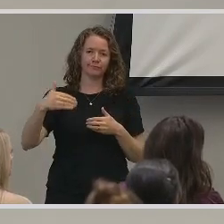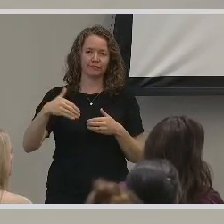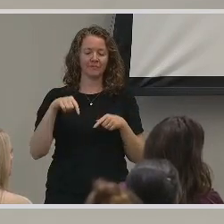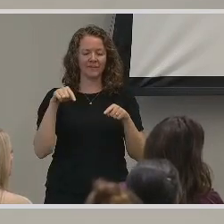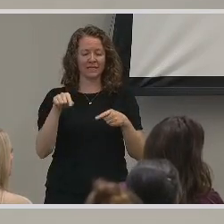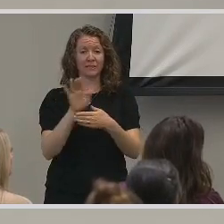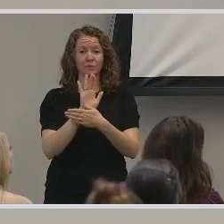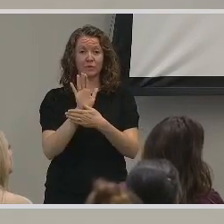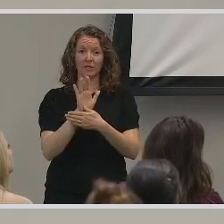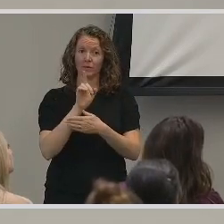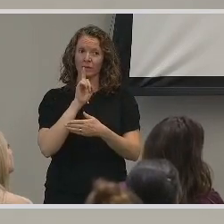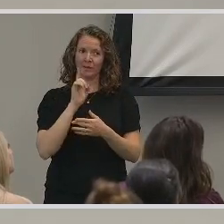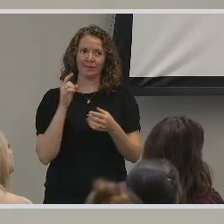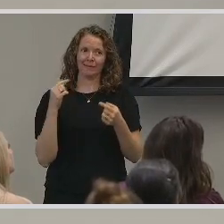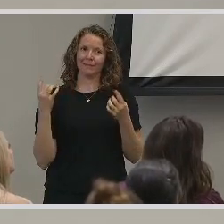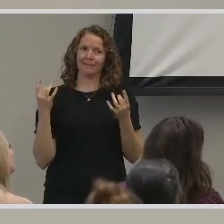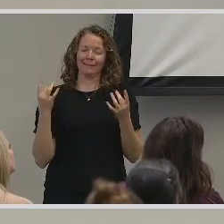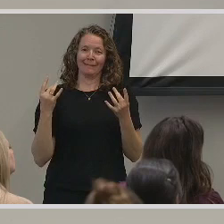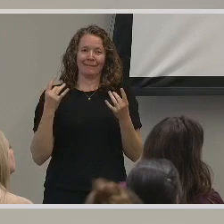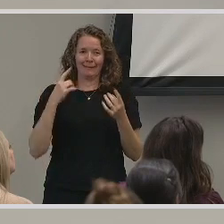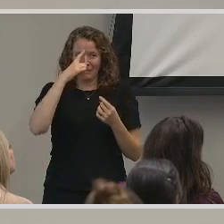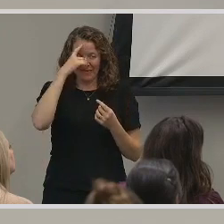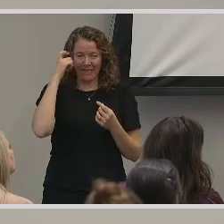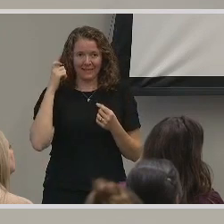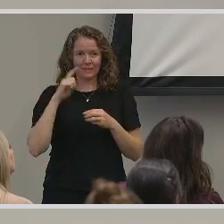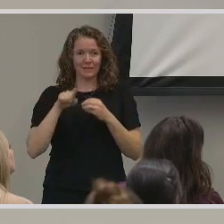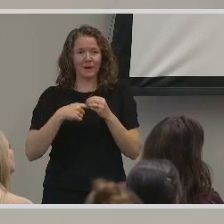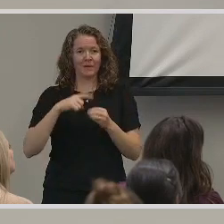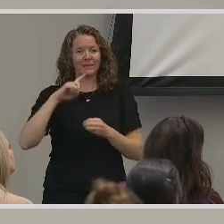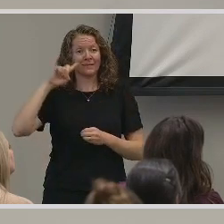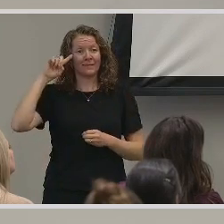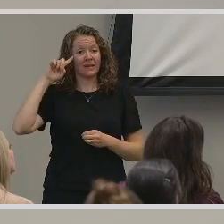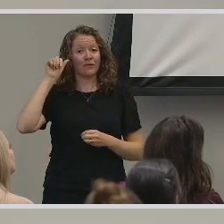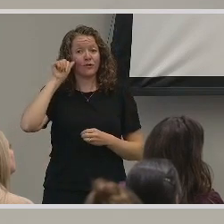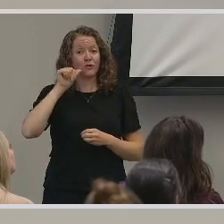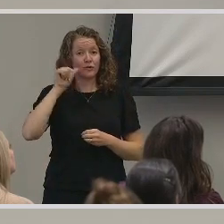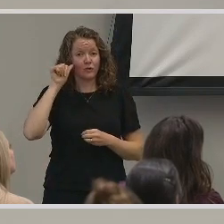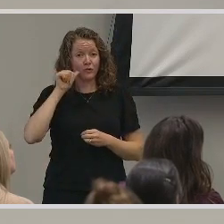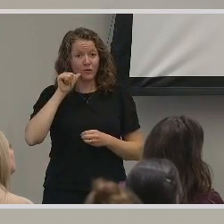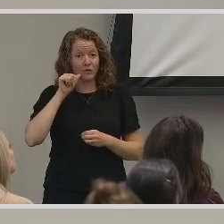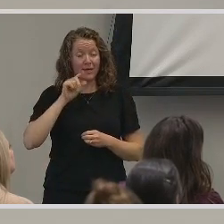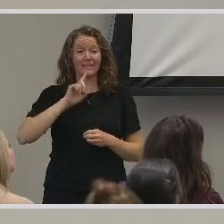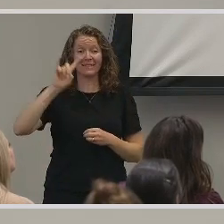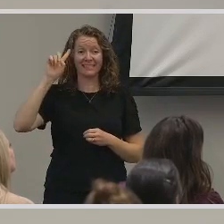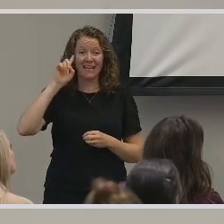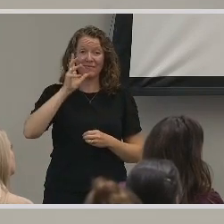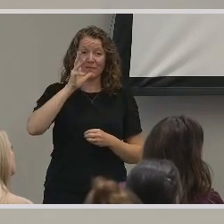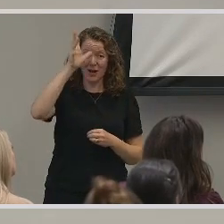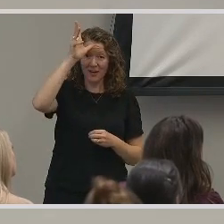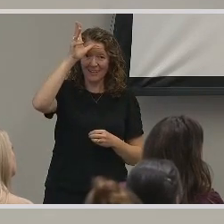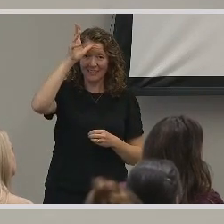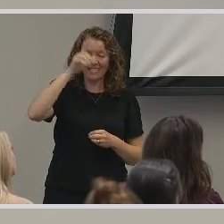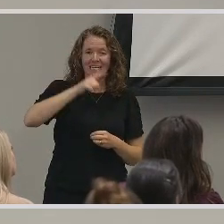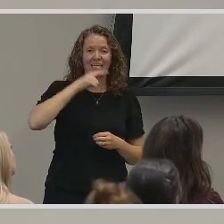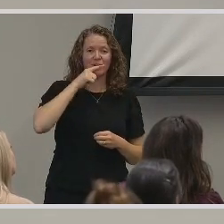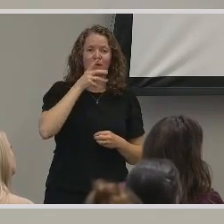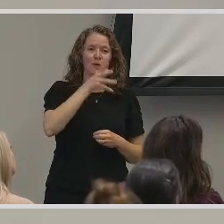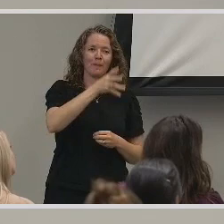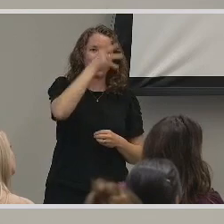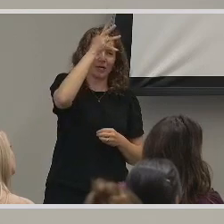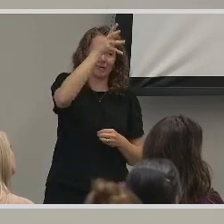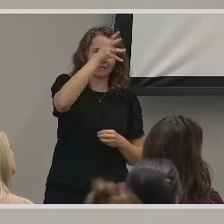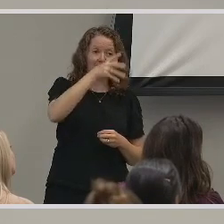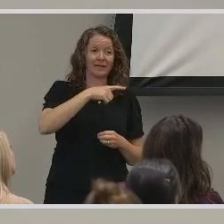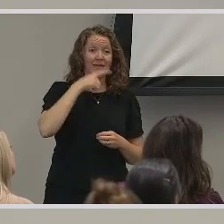movie was a big controversy because it was about a deaf girl, deaf parents, and hearing grandparents. The hearing